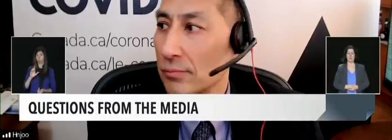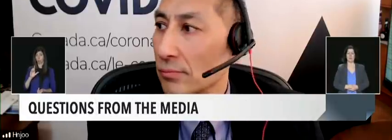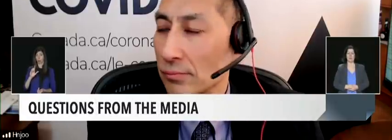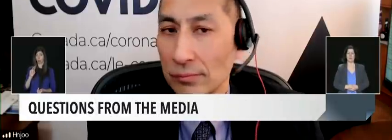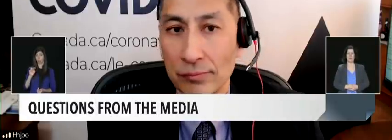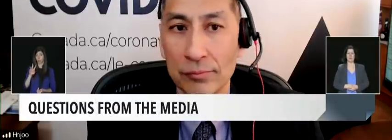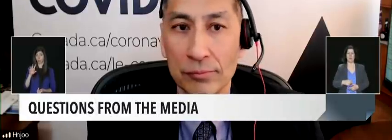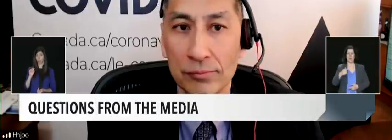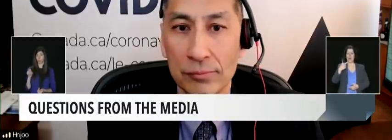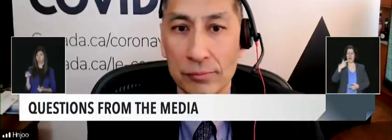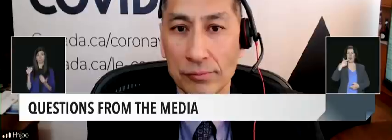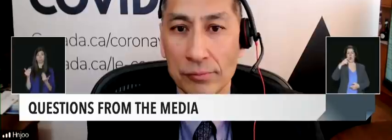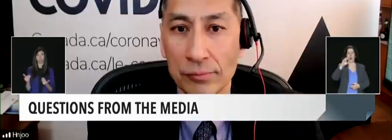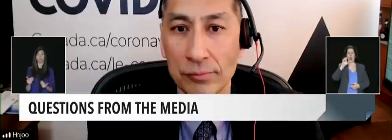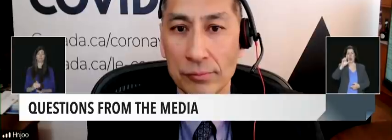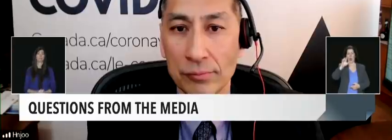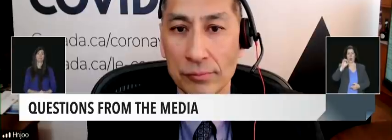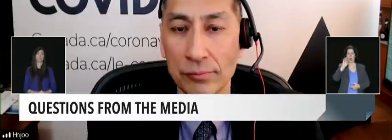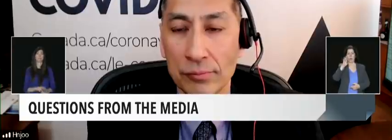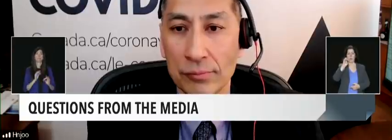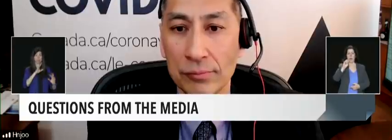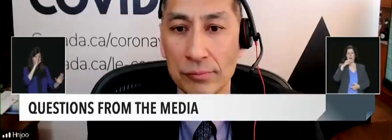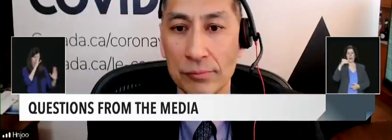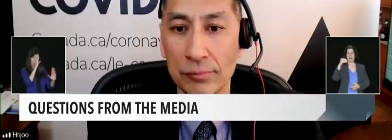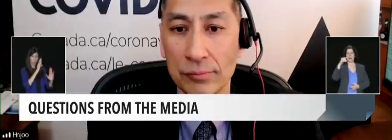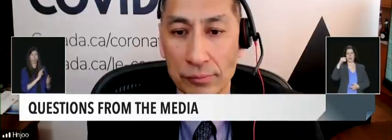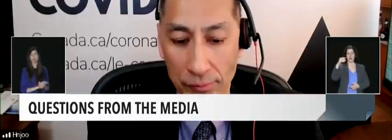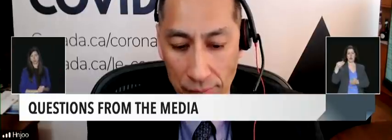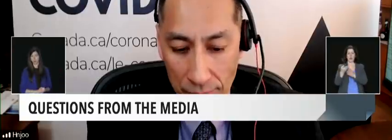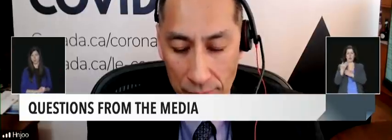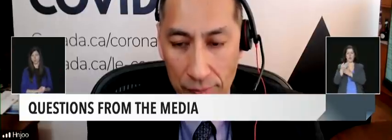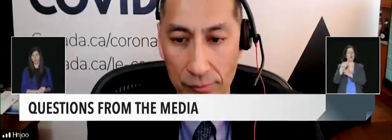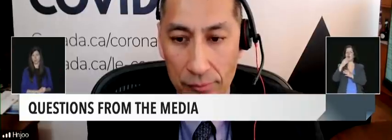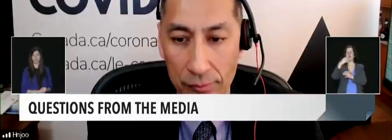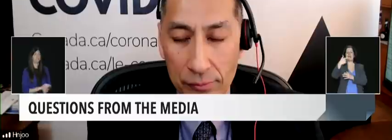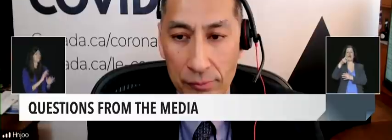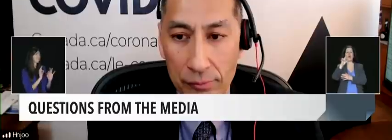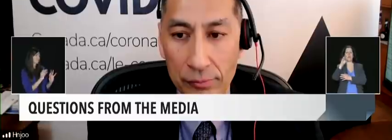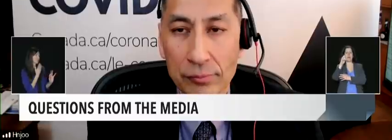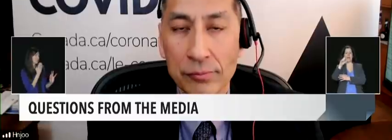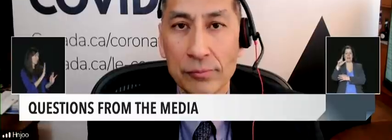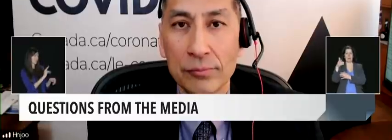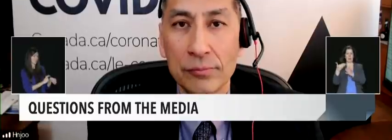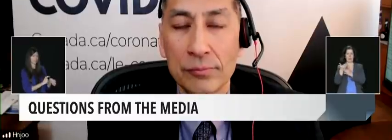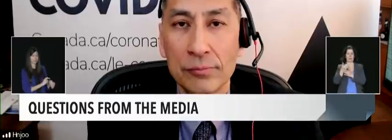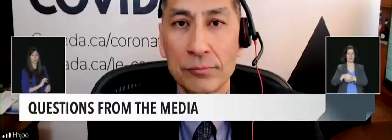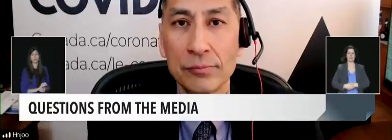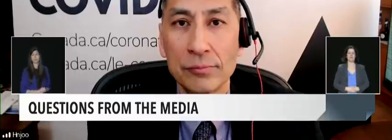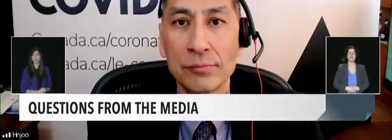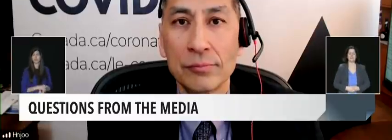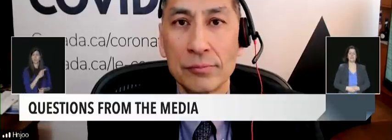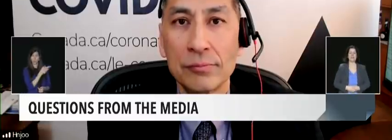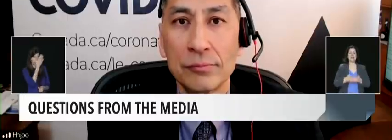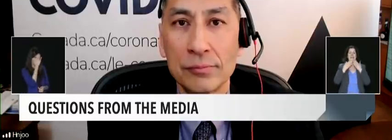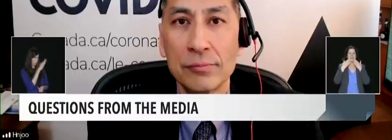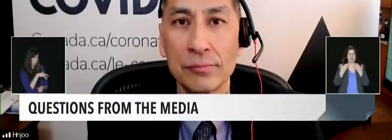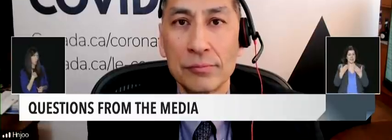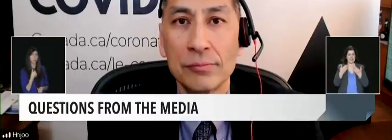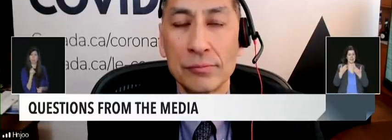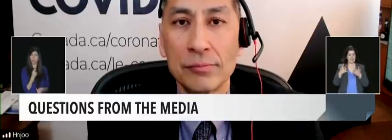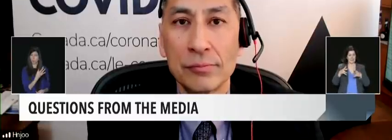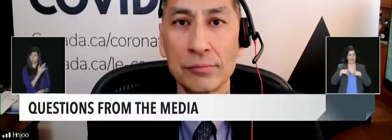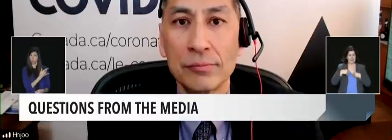line is open. Hi there. Thanks for taking my question. As you know, several provinces are starting to give more